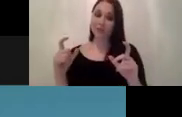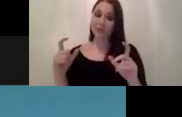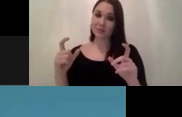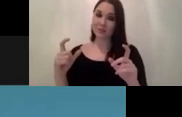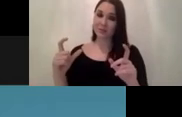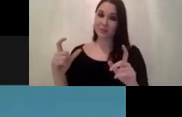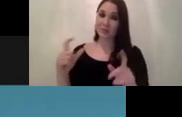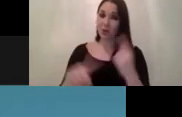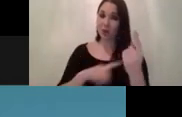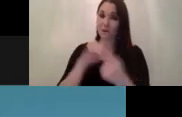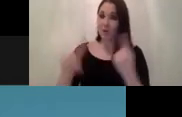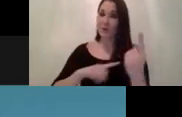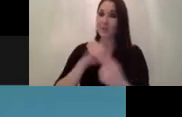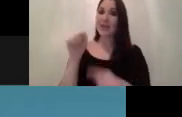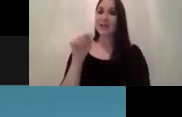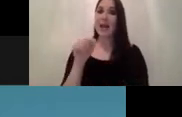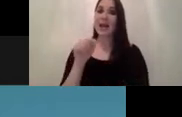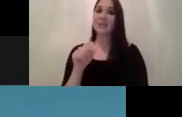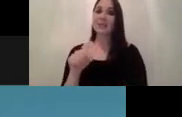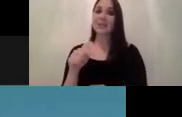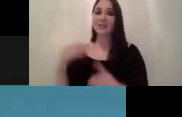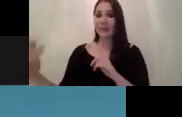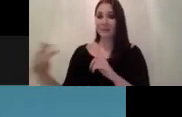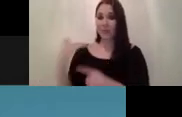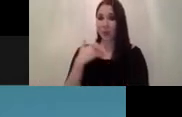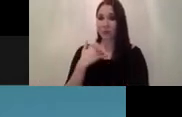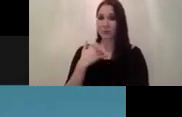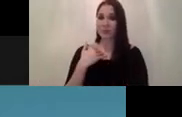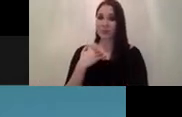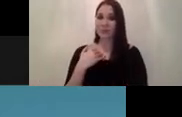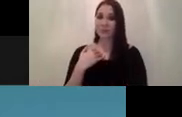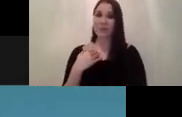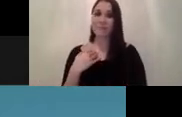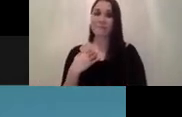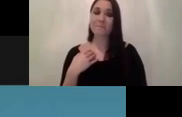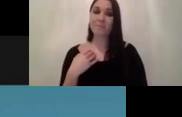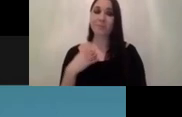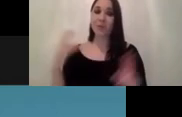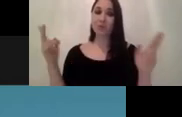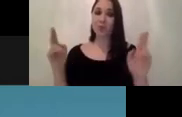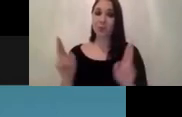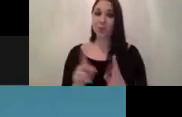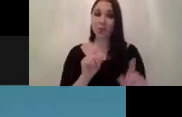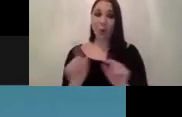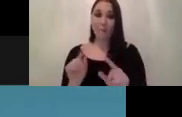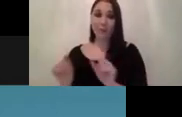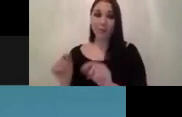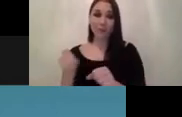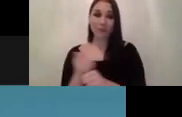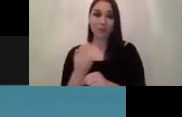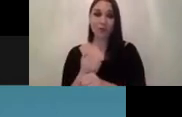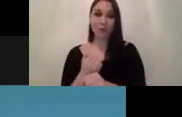would be an embedded device inference and that would basically dramatically reduce the options that you have to actually bring it to the hardware